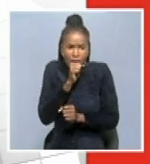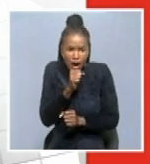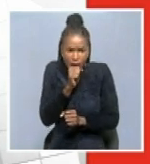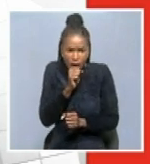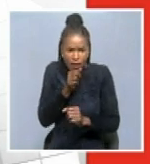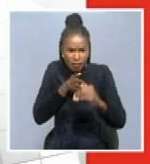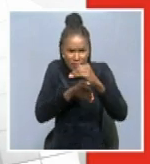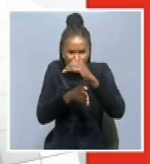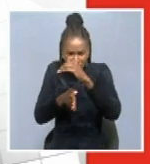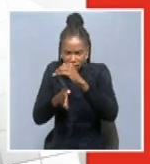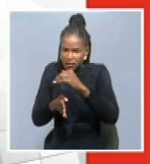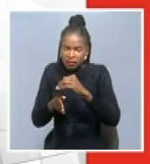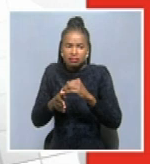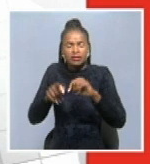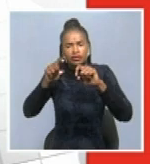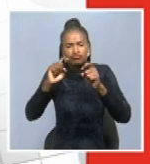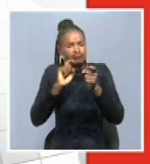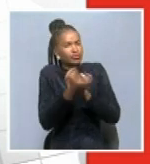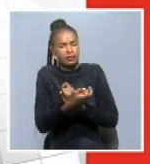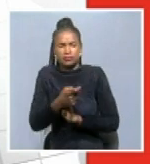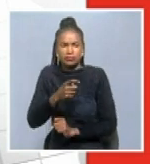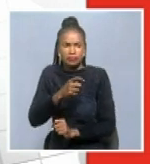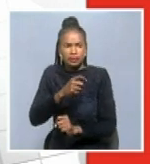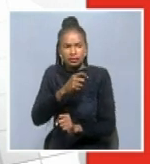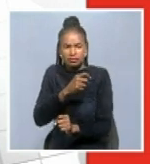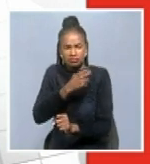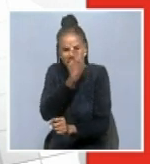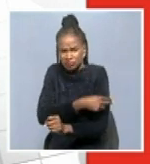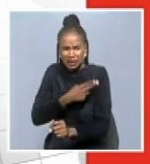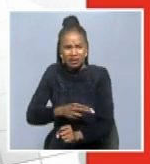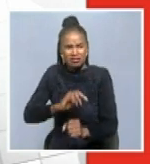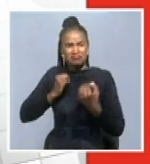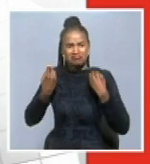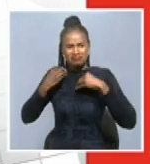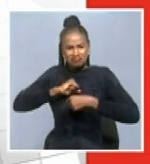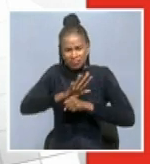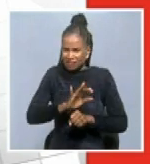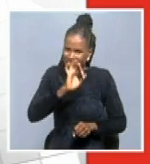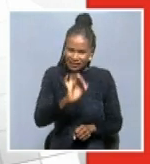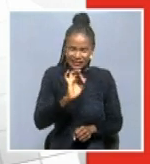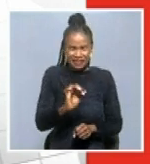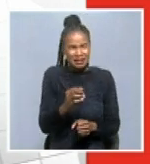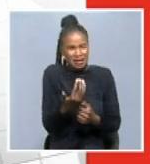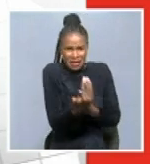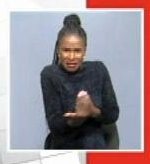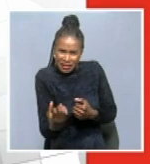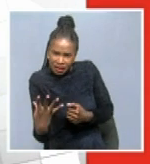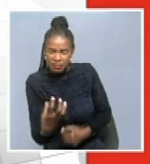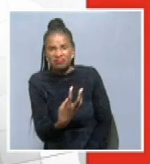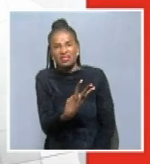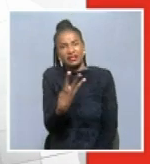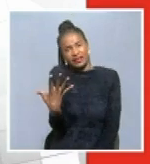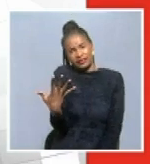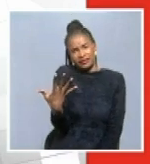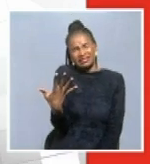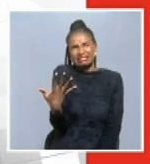transformed into an isolation with about 35 beds. So in terms